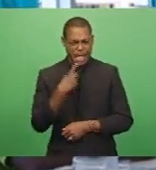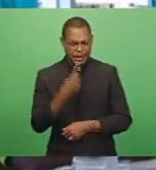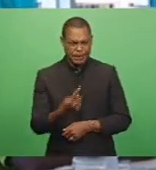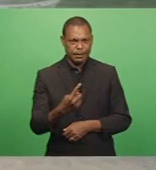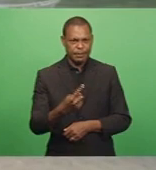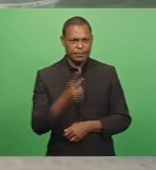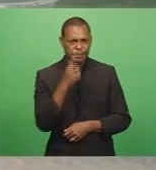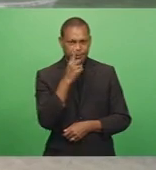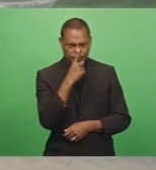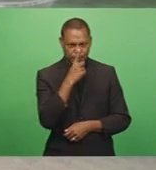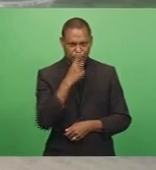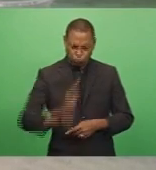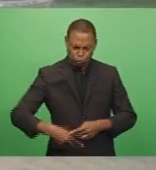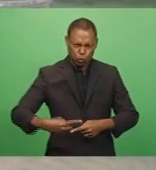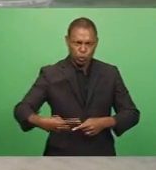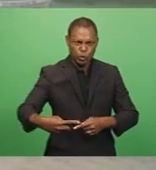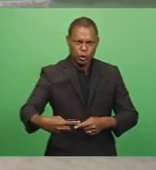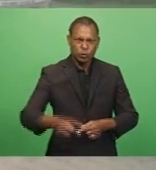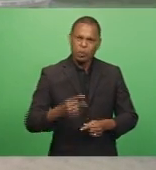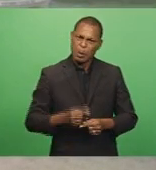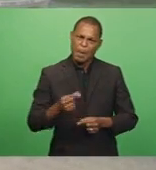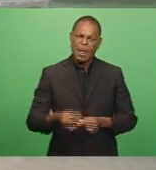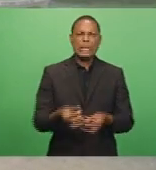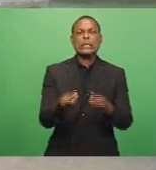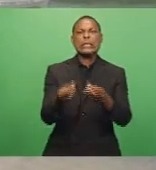planting marijuana because it's easy money.